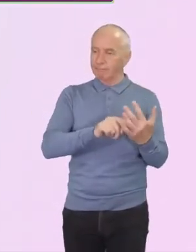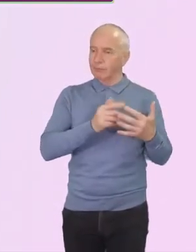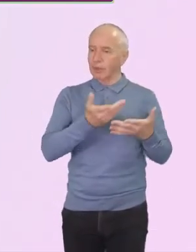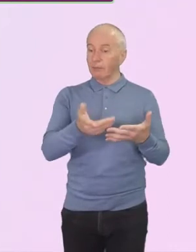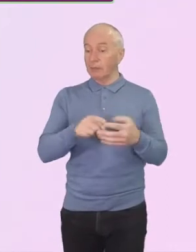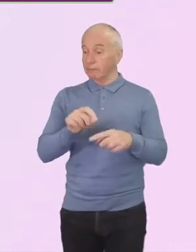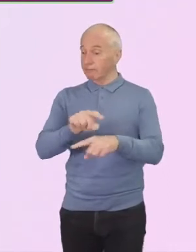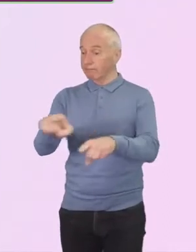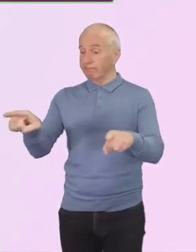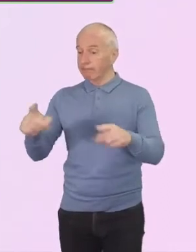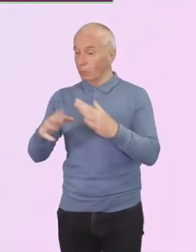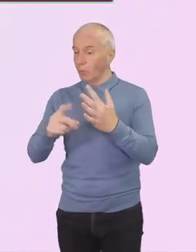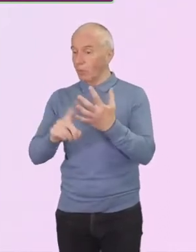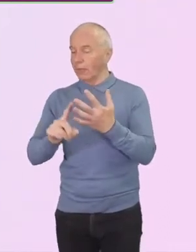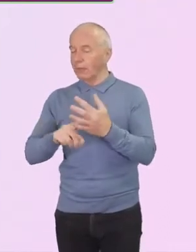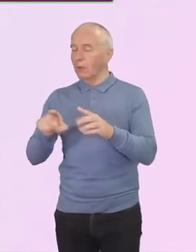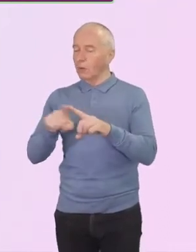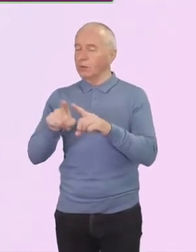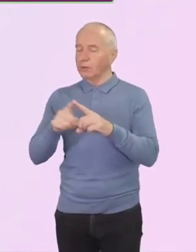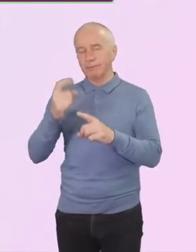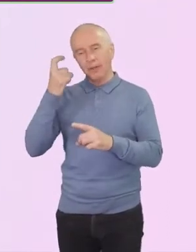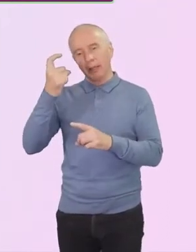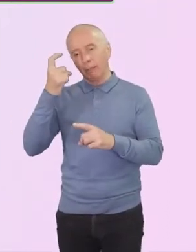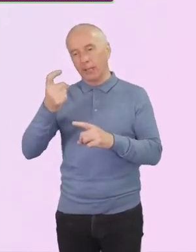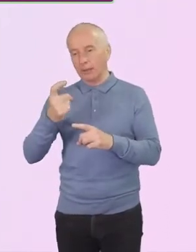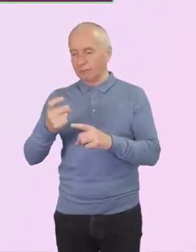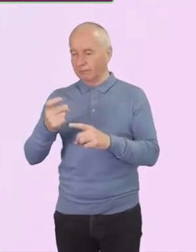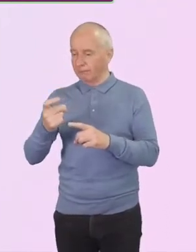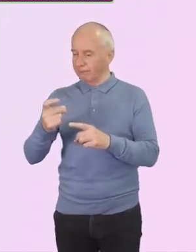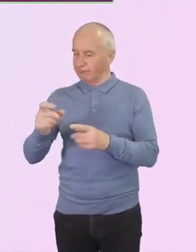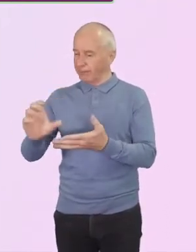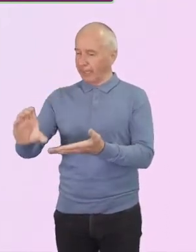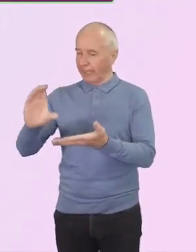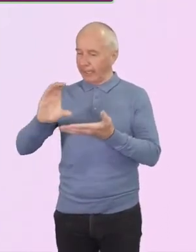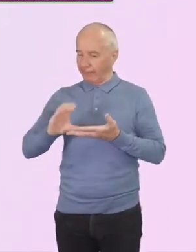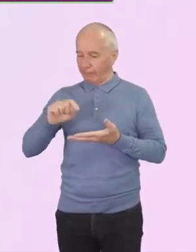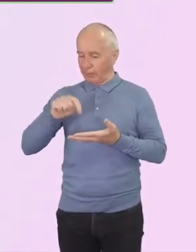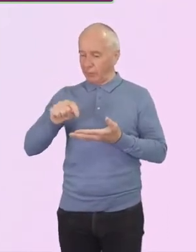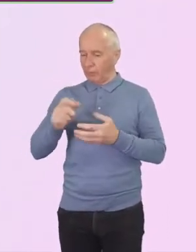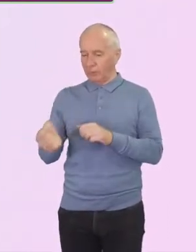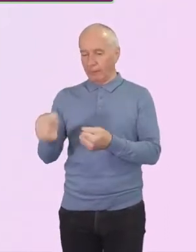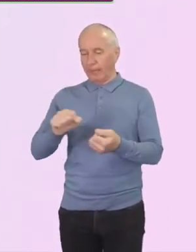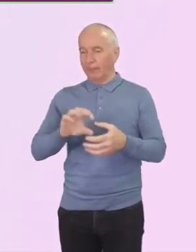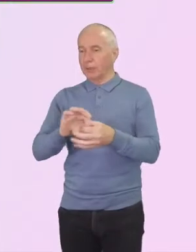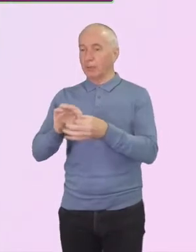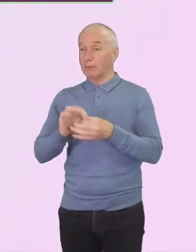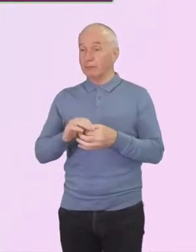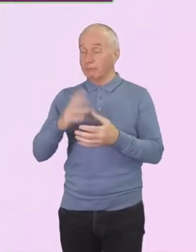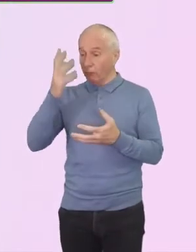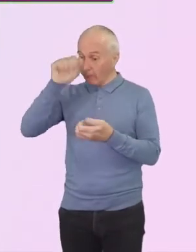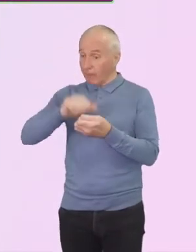also consider leaving a gift to the Baptist Union. Remember, giving to charity an can reduce your overall